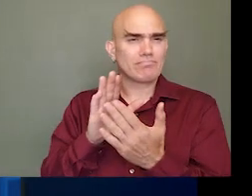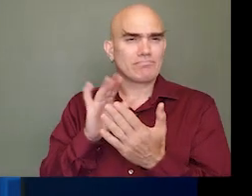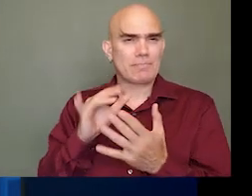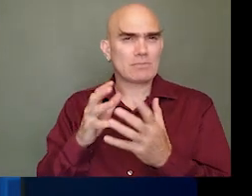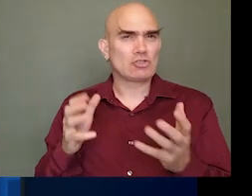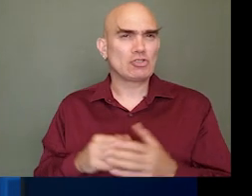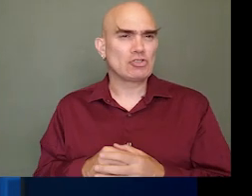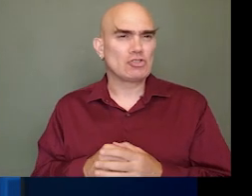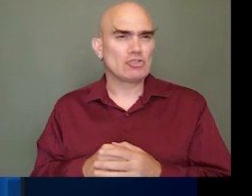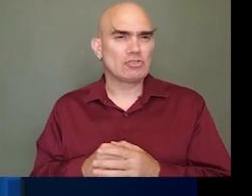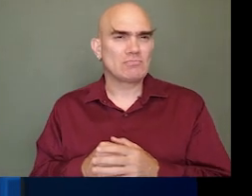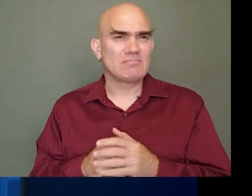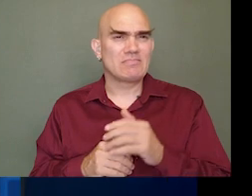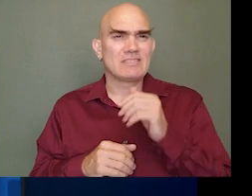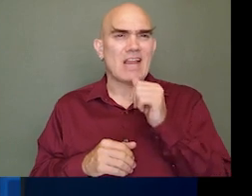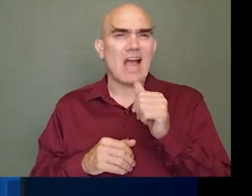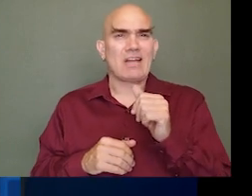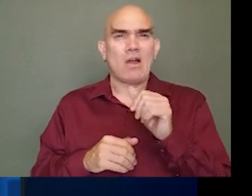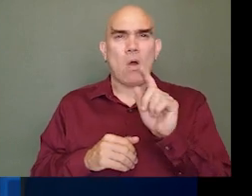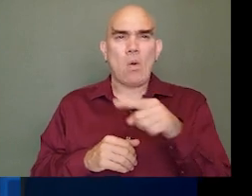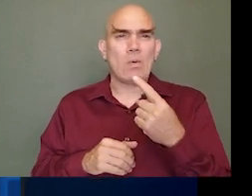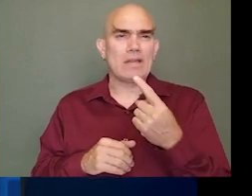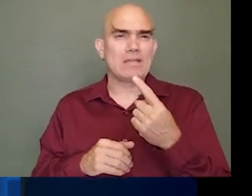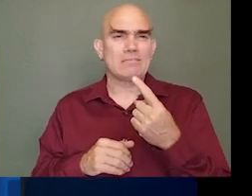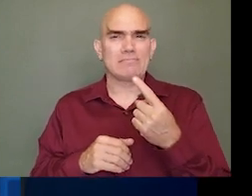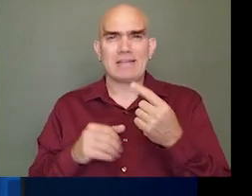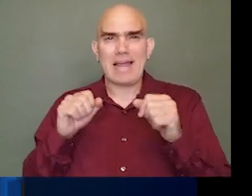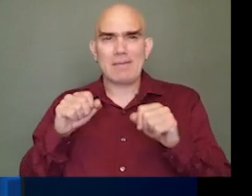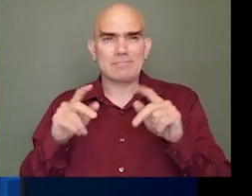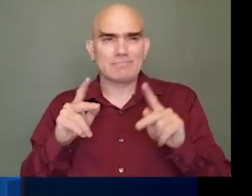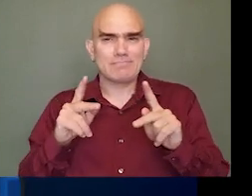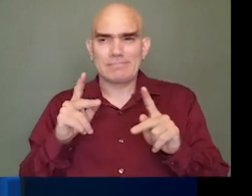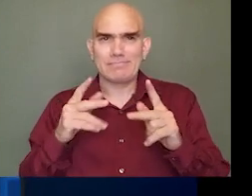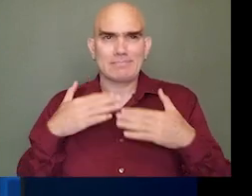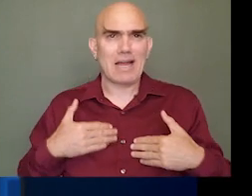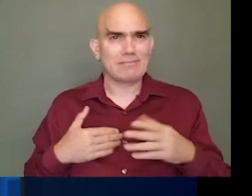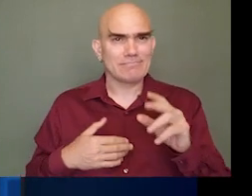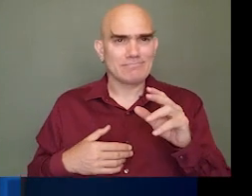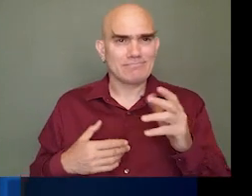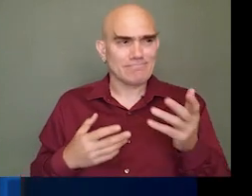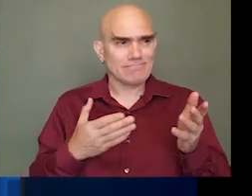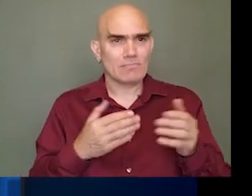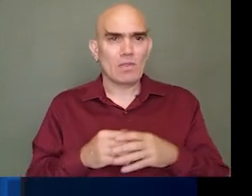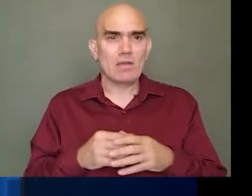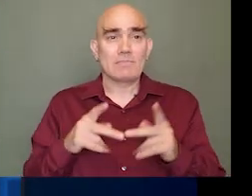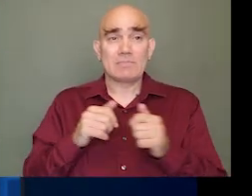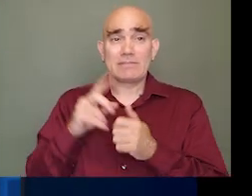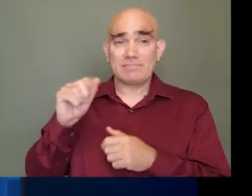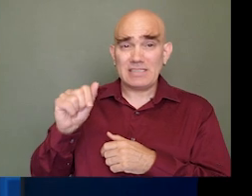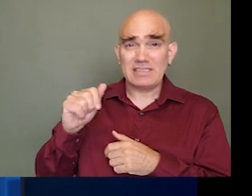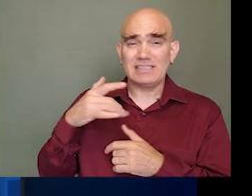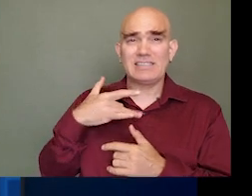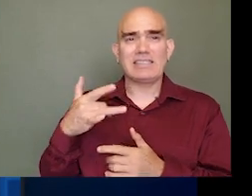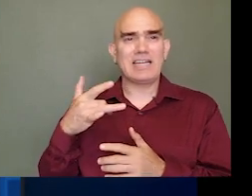much. Not only that, but people with disabilities are always thought to be,